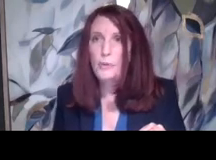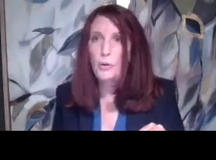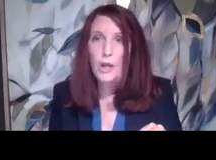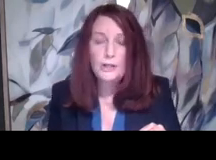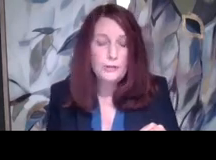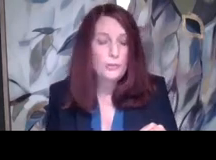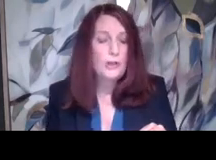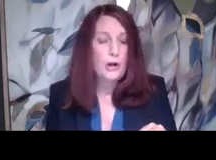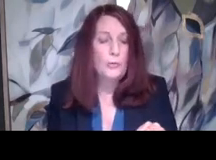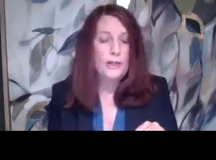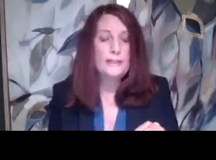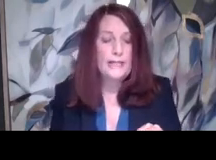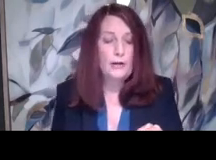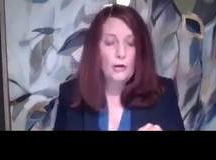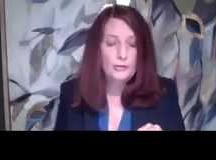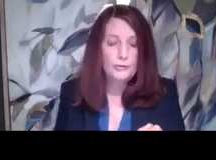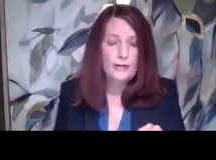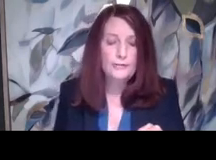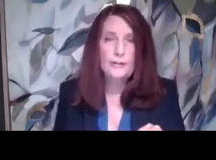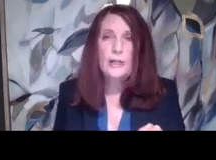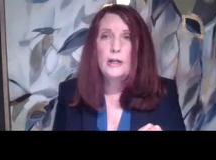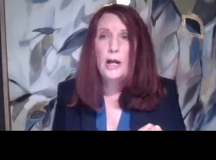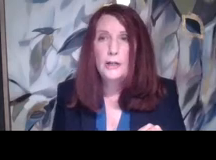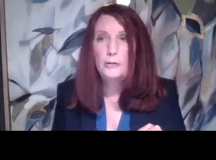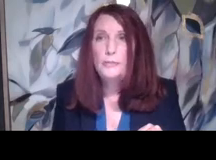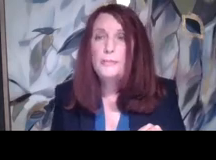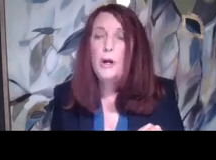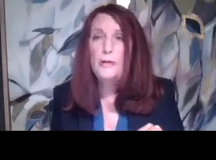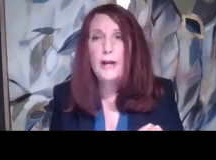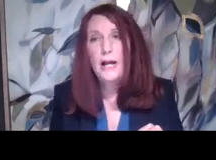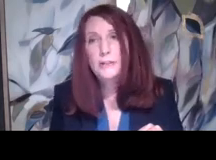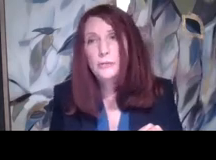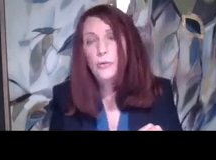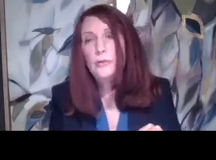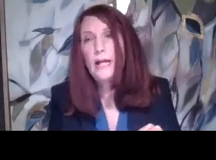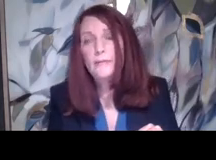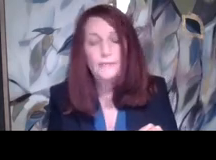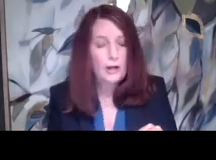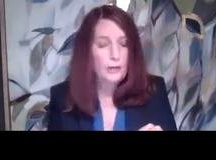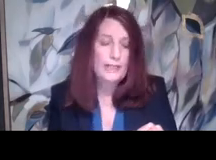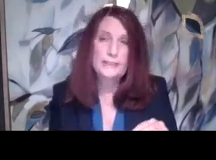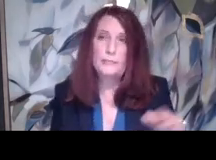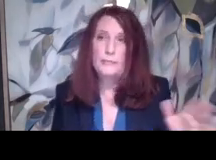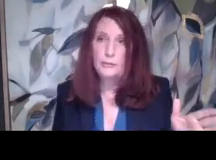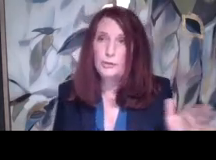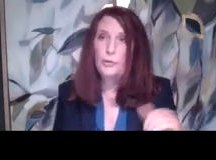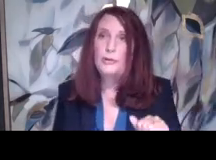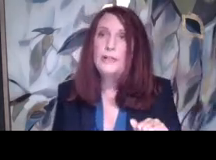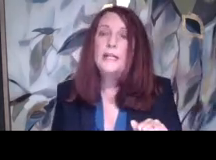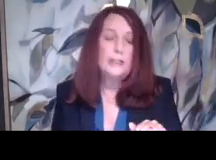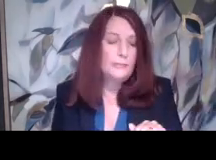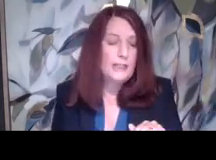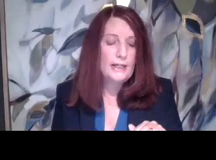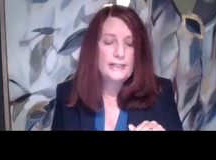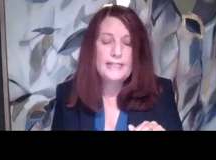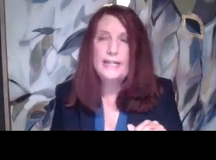thons or both. Those are ones that are also covered. Another big part of high school life and some middle school